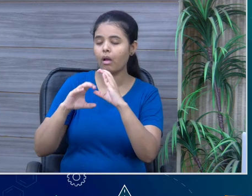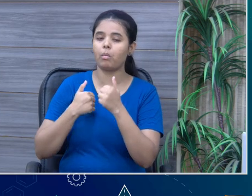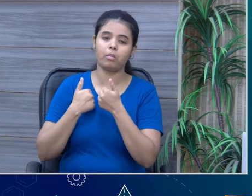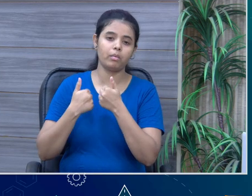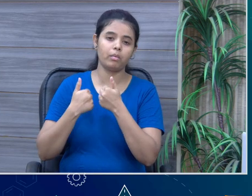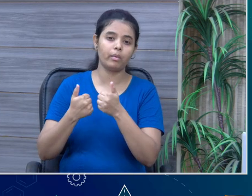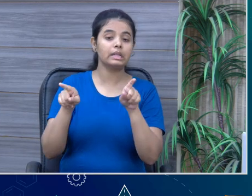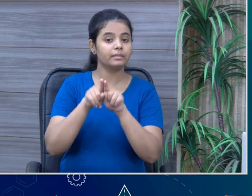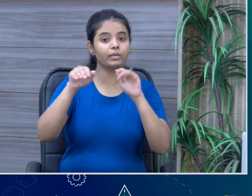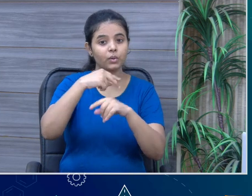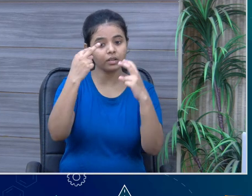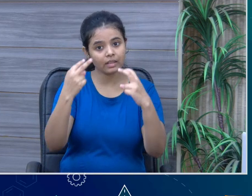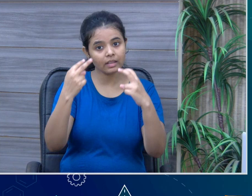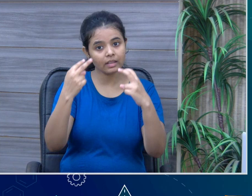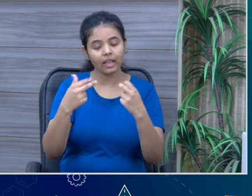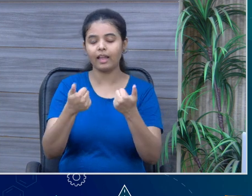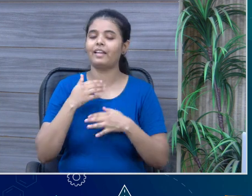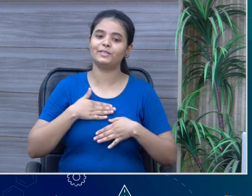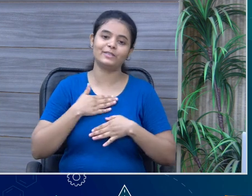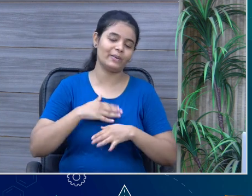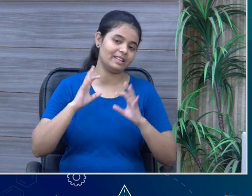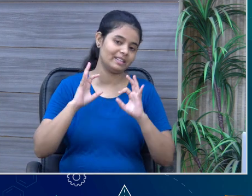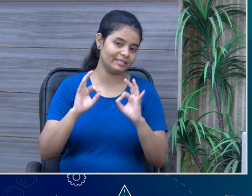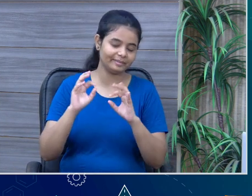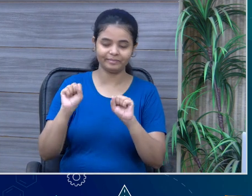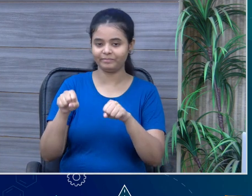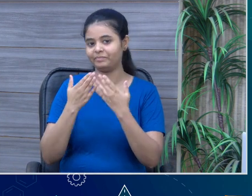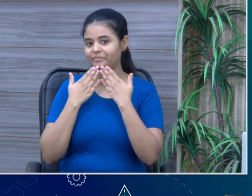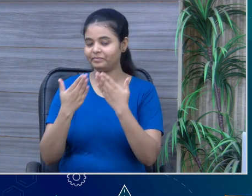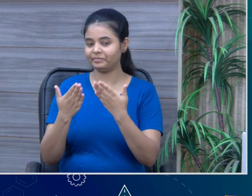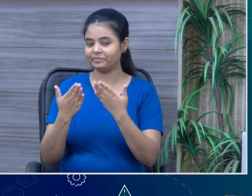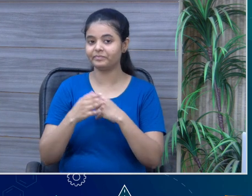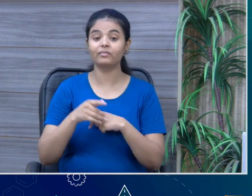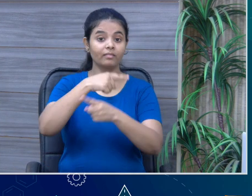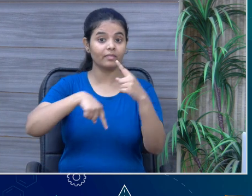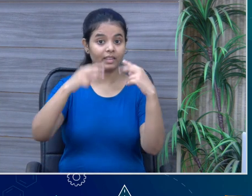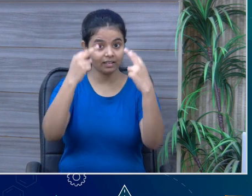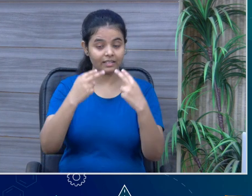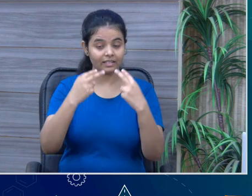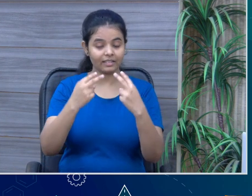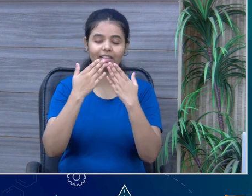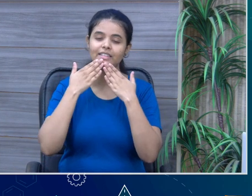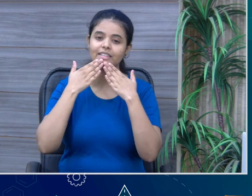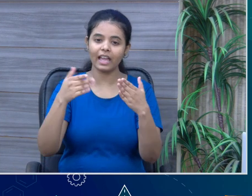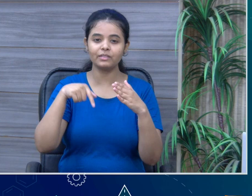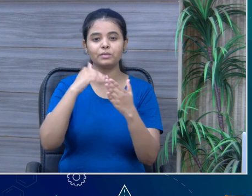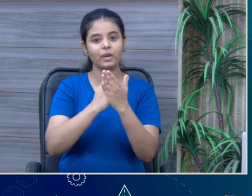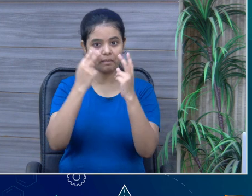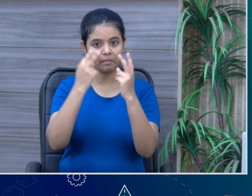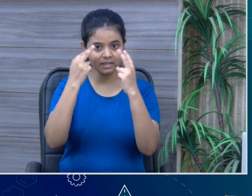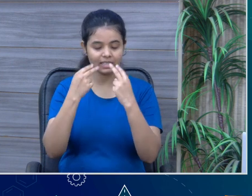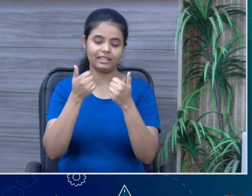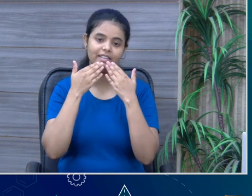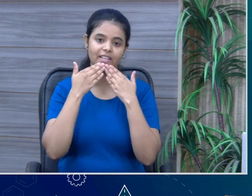our viewers enjoyed this entire narration. Thank you. Thank you very much. Thank you to all our viewers for watching this program,